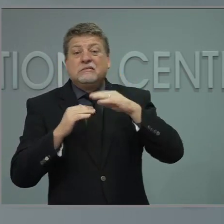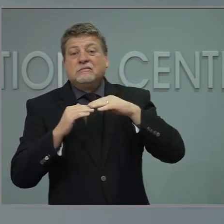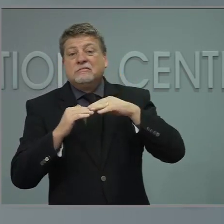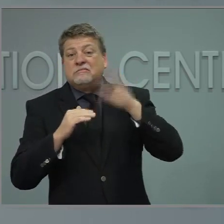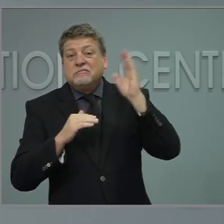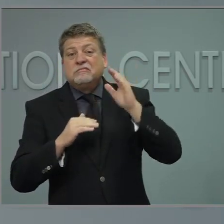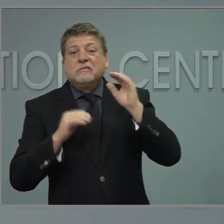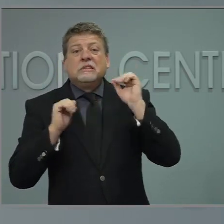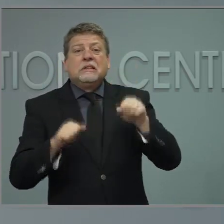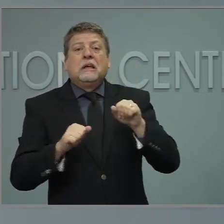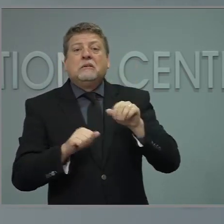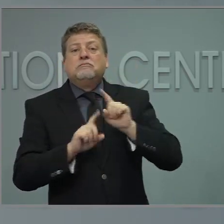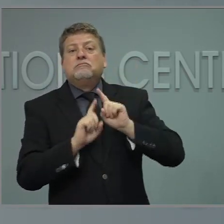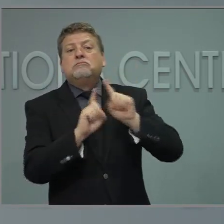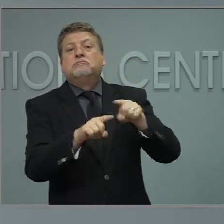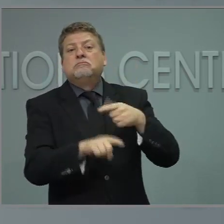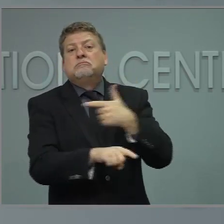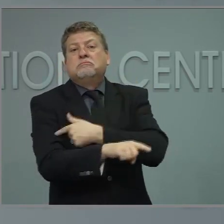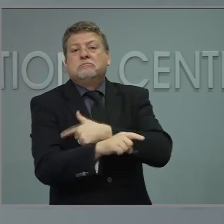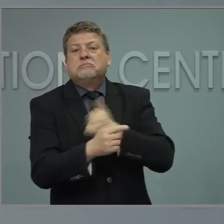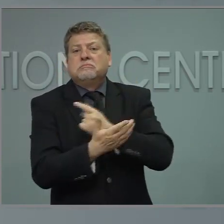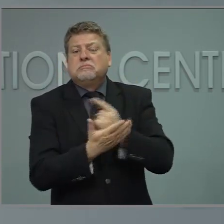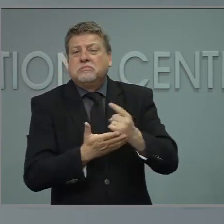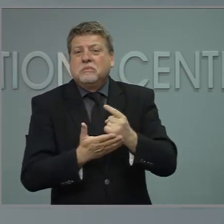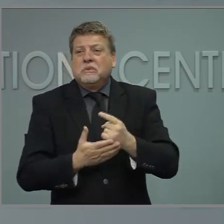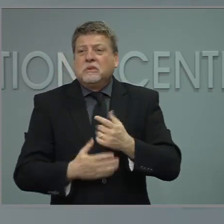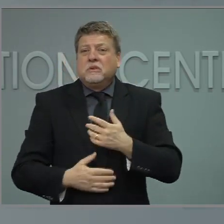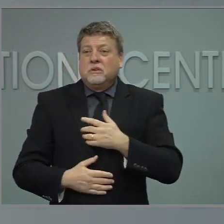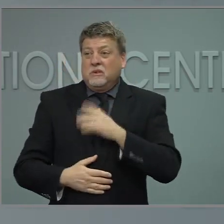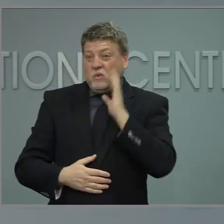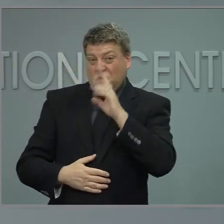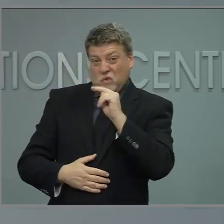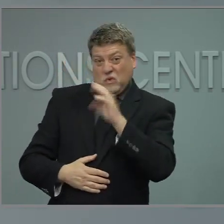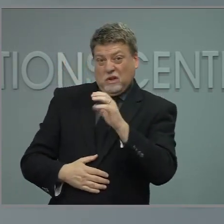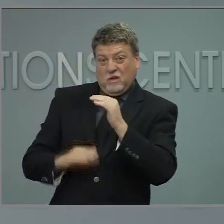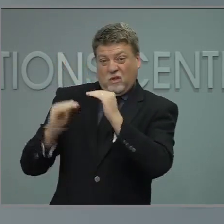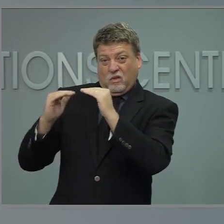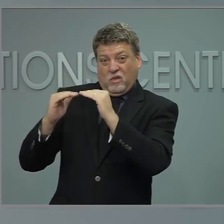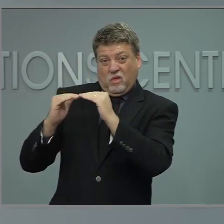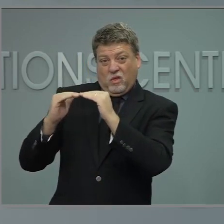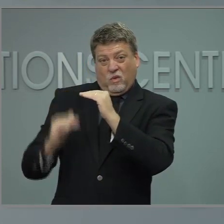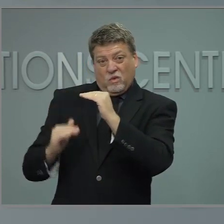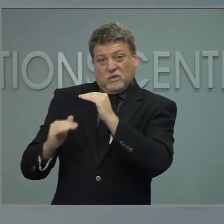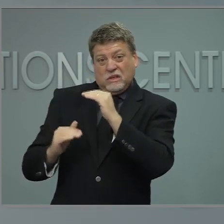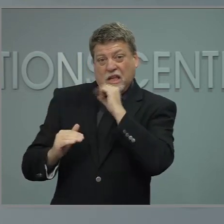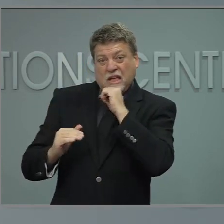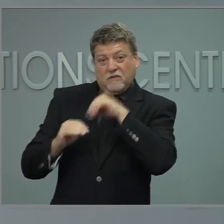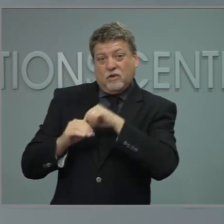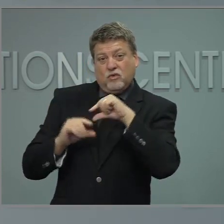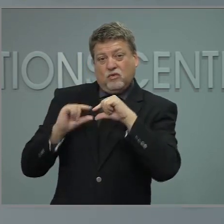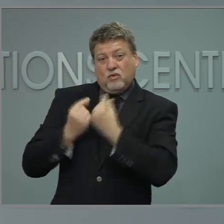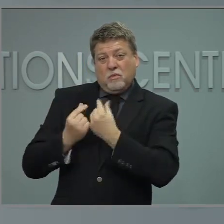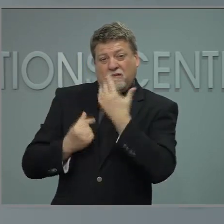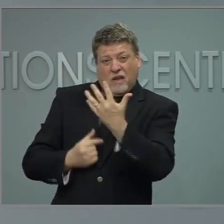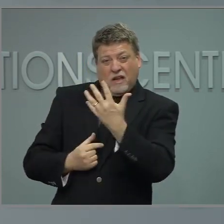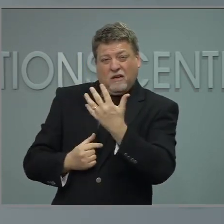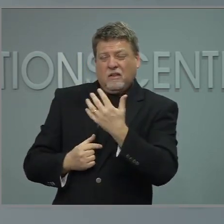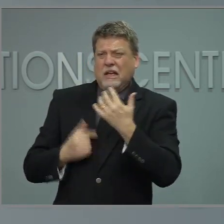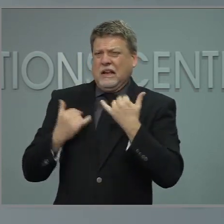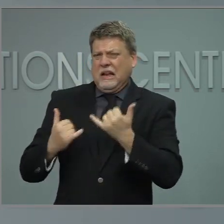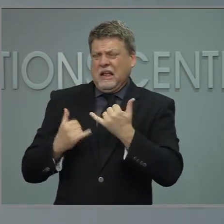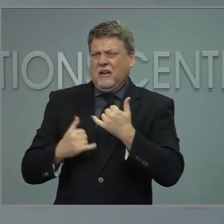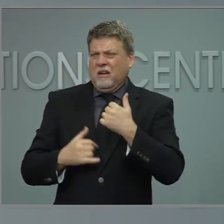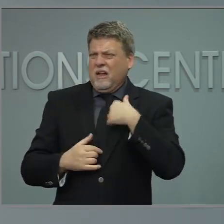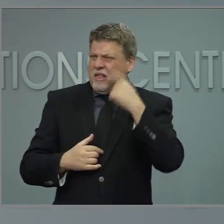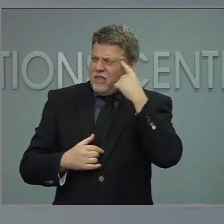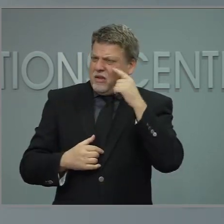vaccine appointment. Will North Carolina consider lowering the qualifying age for people in group five. understanding is that at this